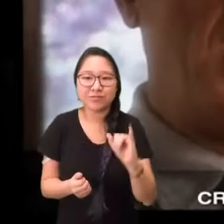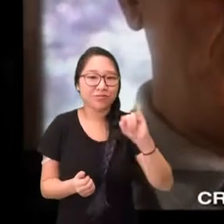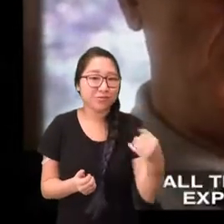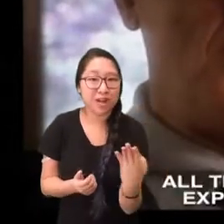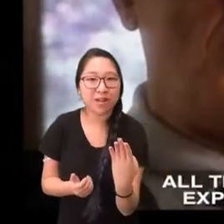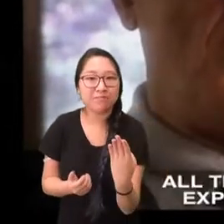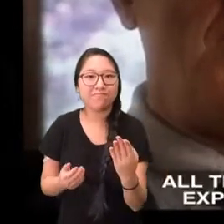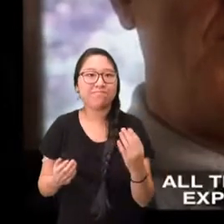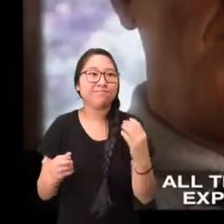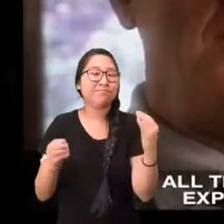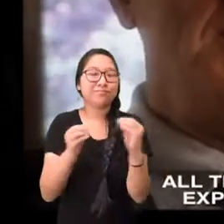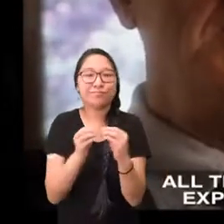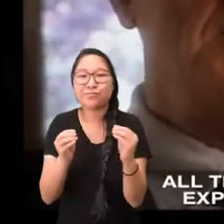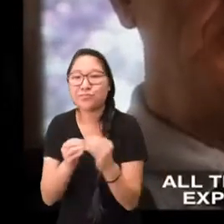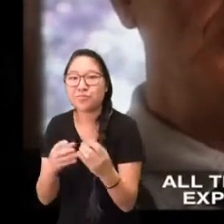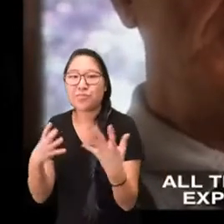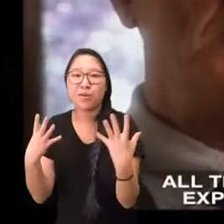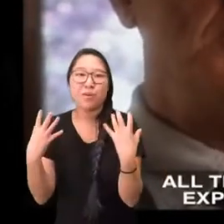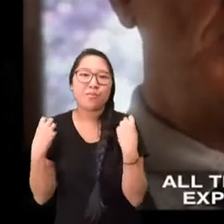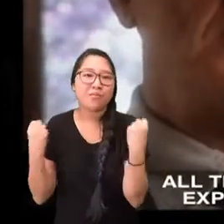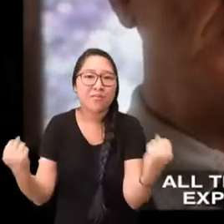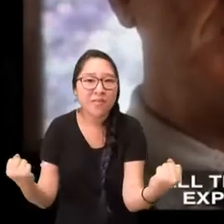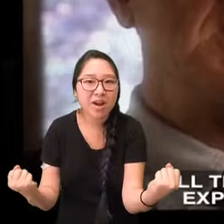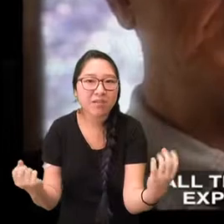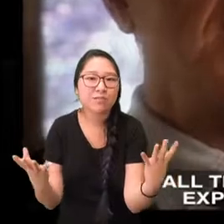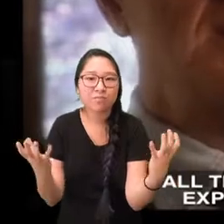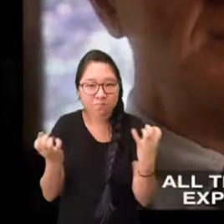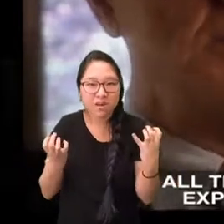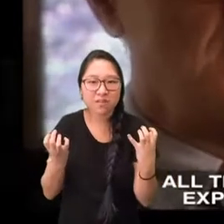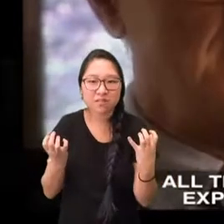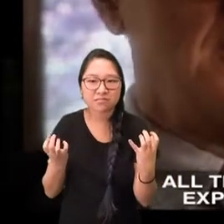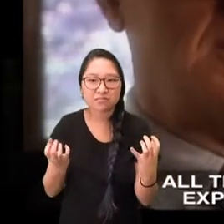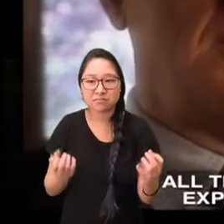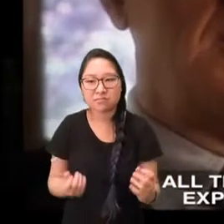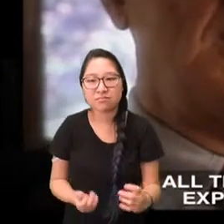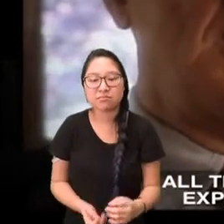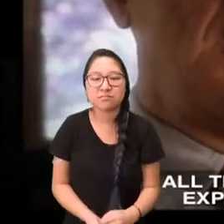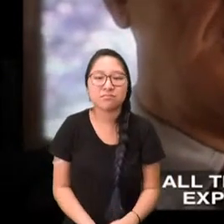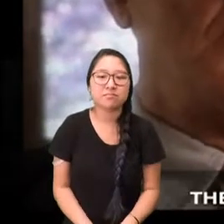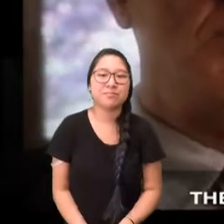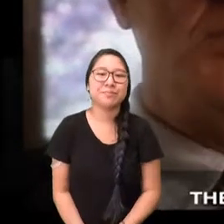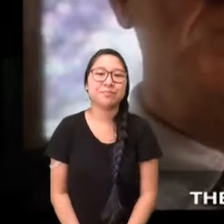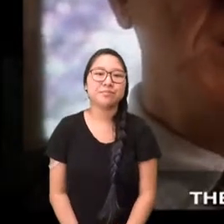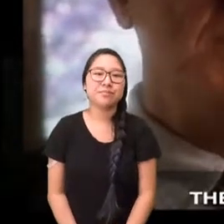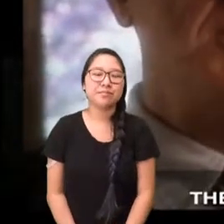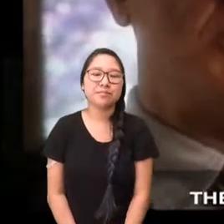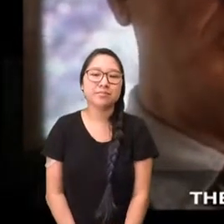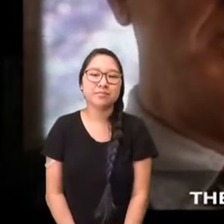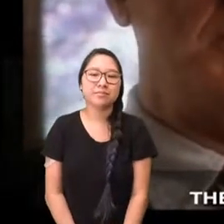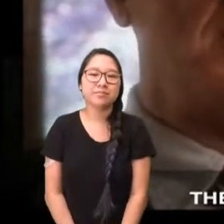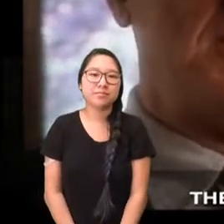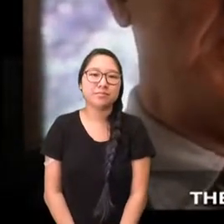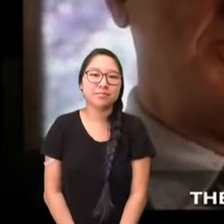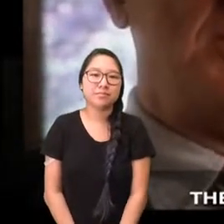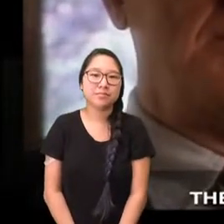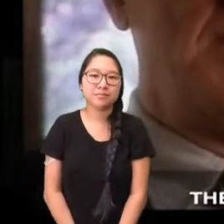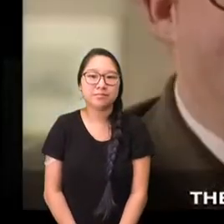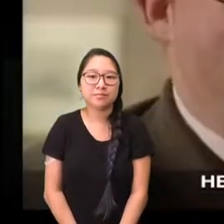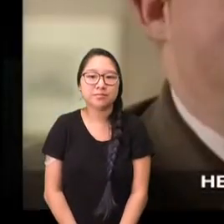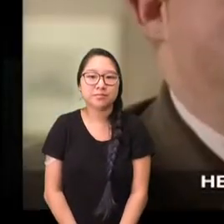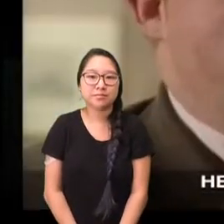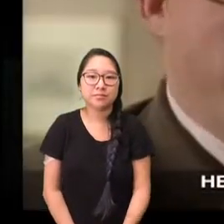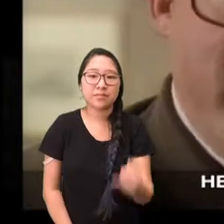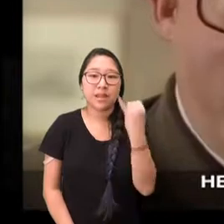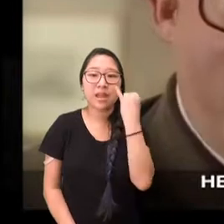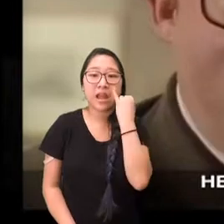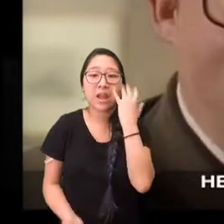Marlboro all these victorious generals expected political rewards commensurate with their military achievement